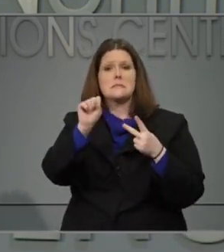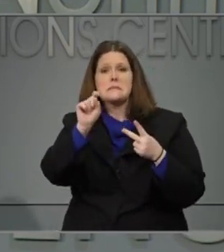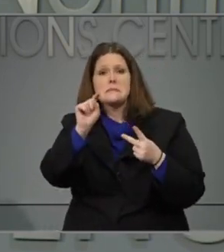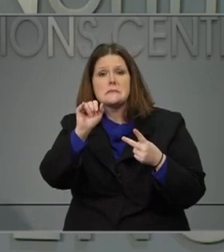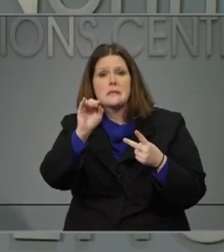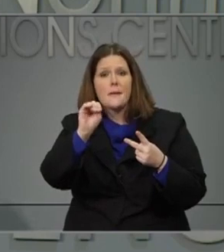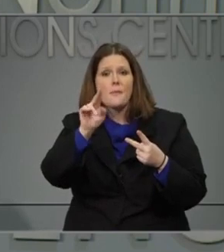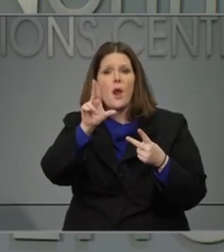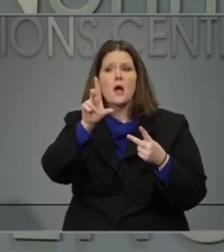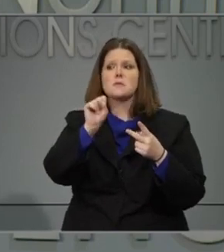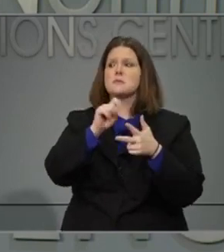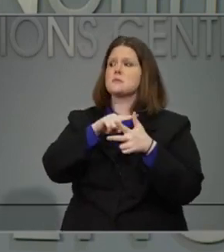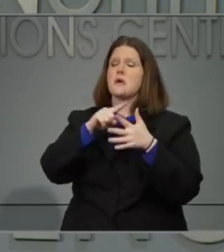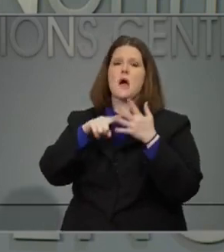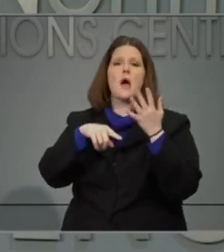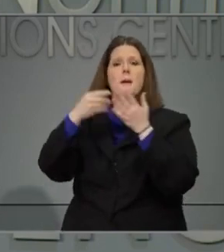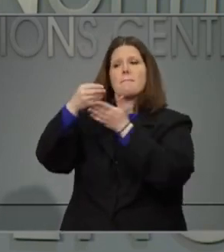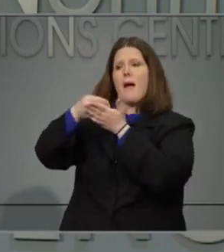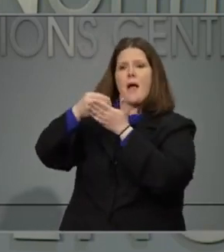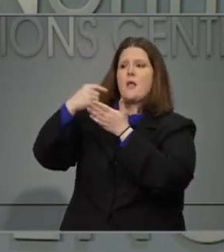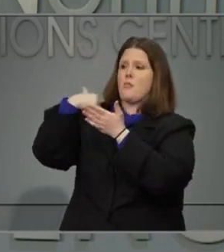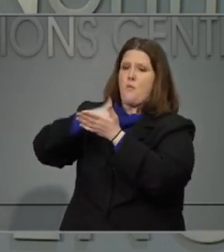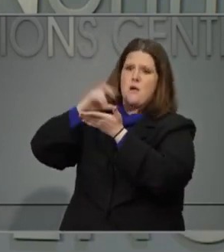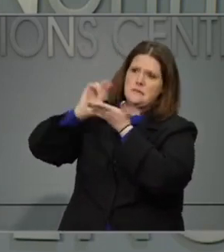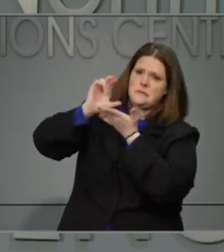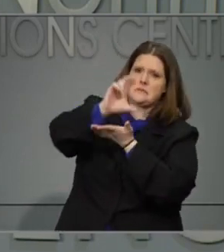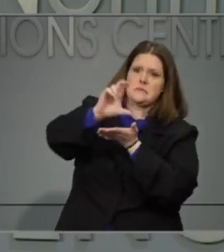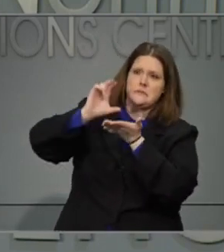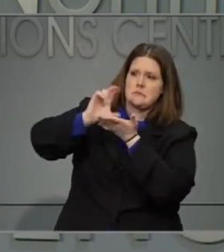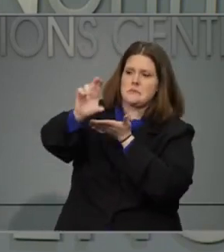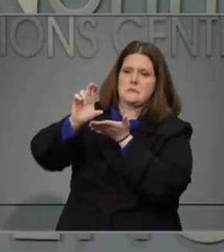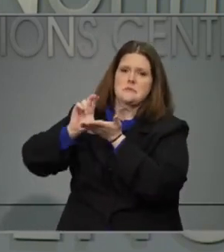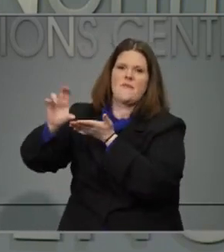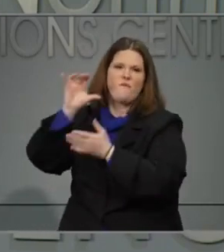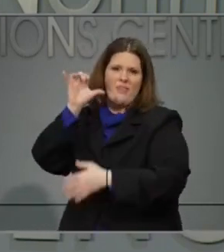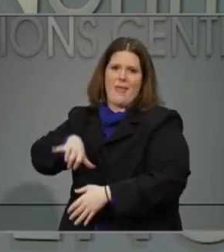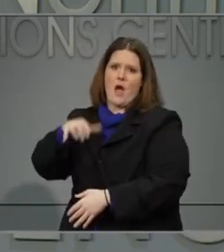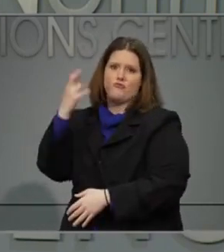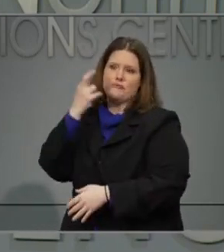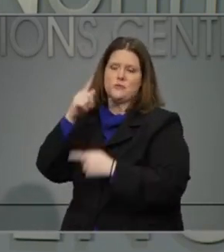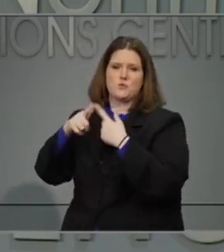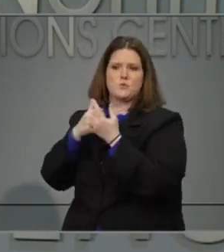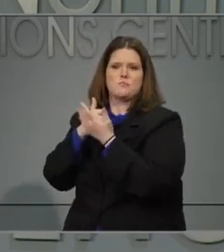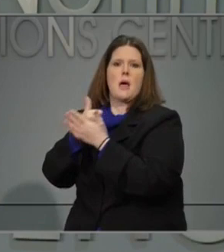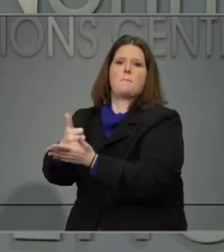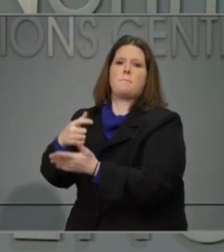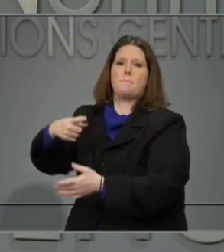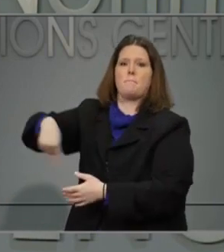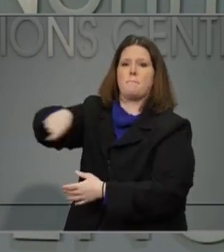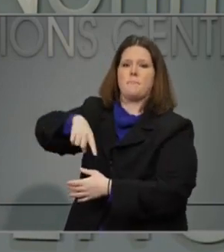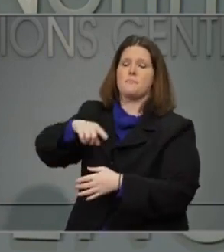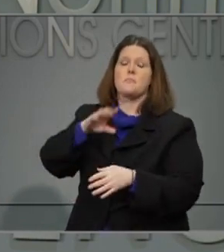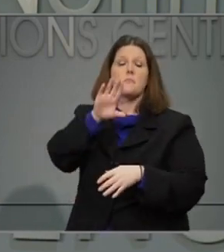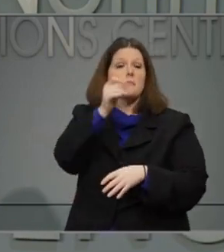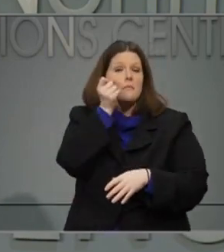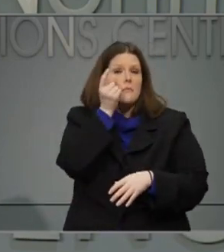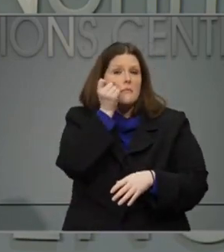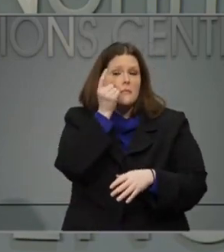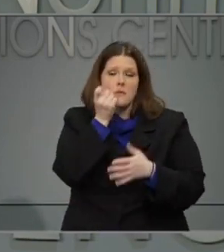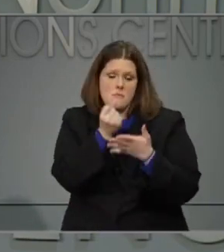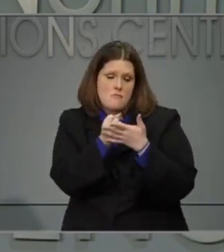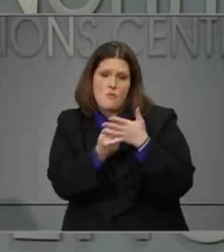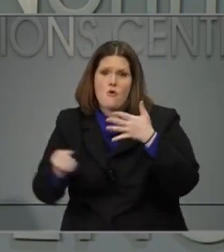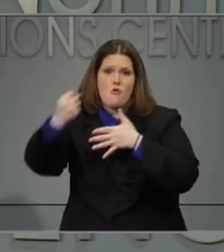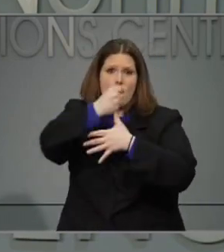trying to get money to small businesses because the thing we have to put first and foremost is the